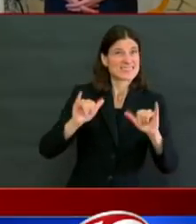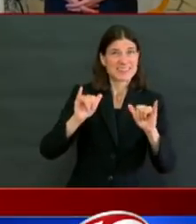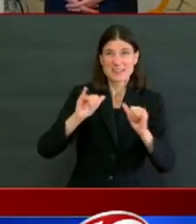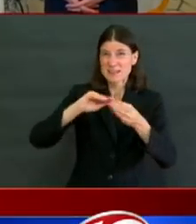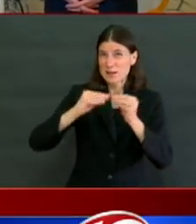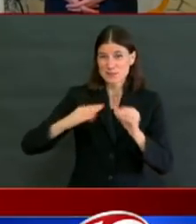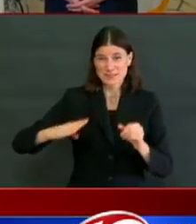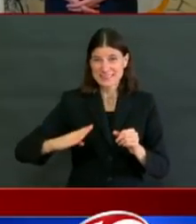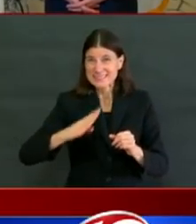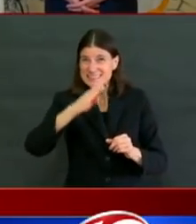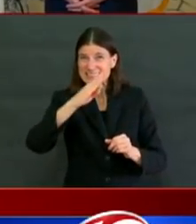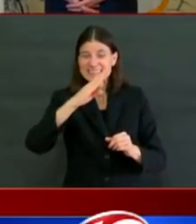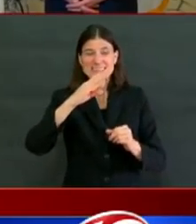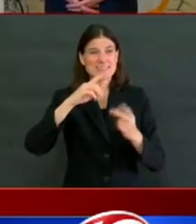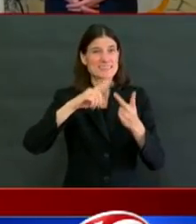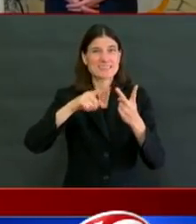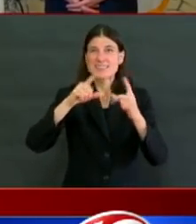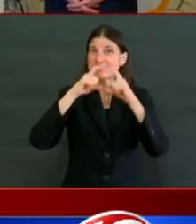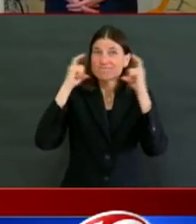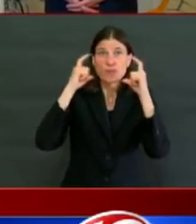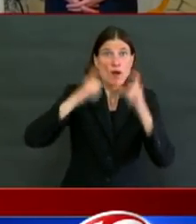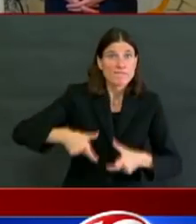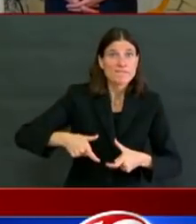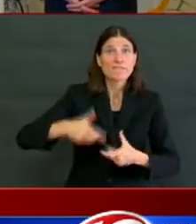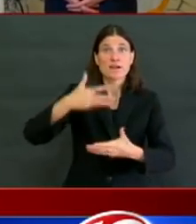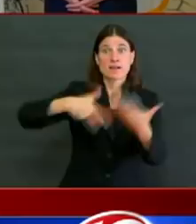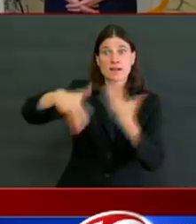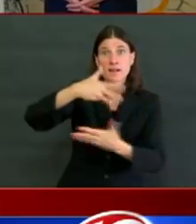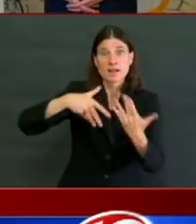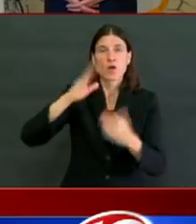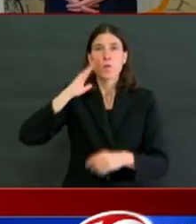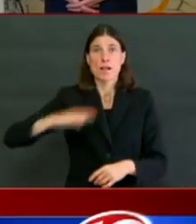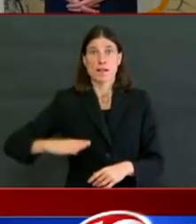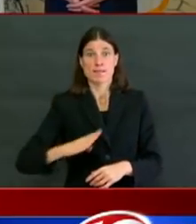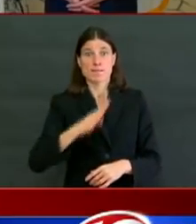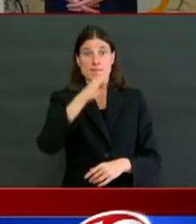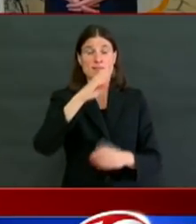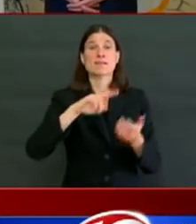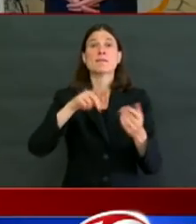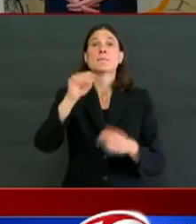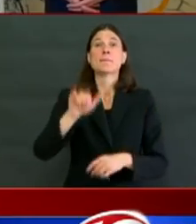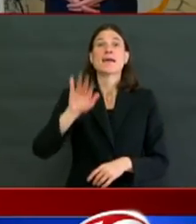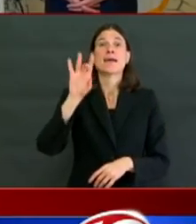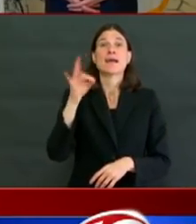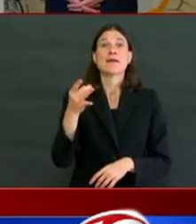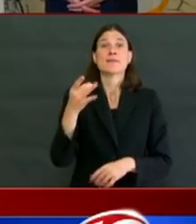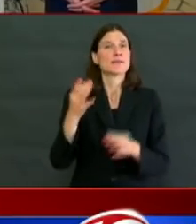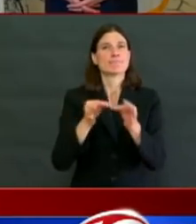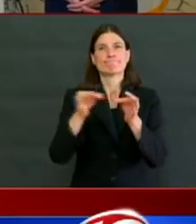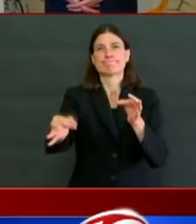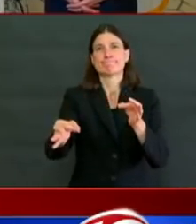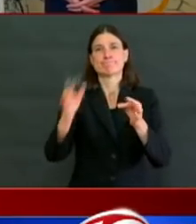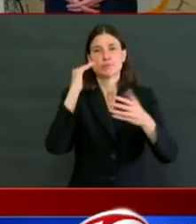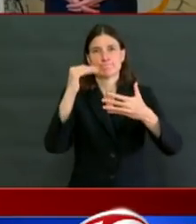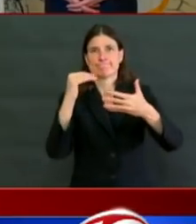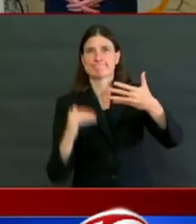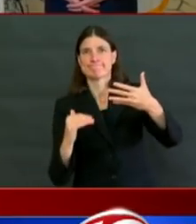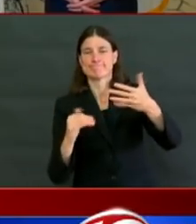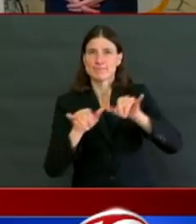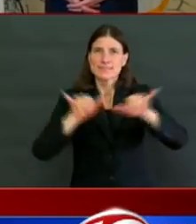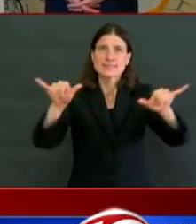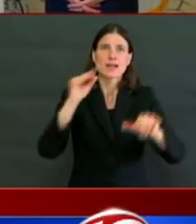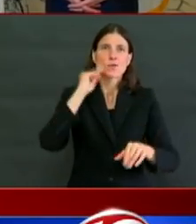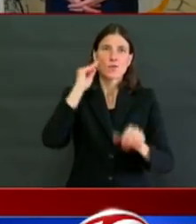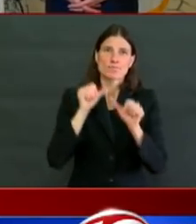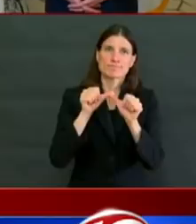really don't want to do that because too many people are struggling and are out of work. So as I've said every day, please hang